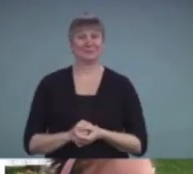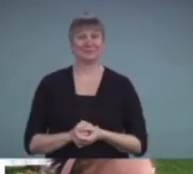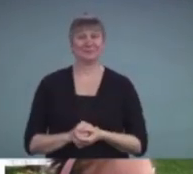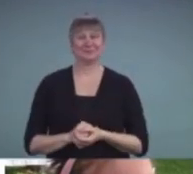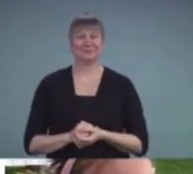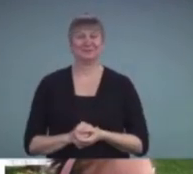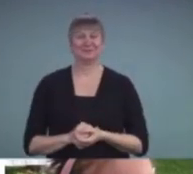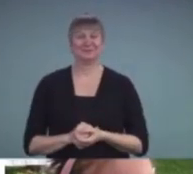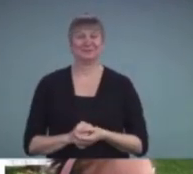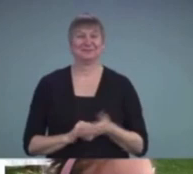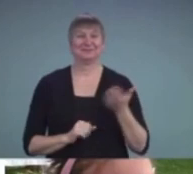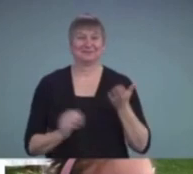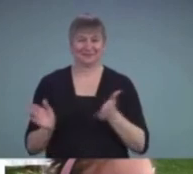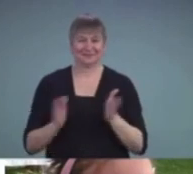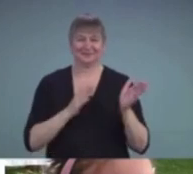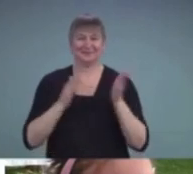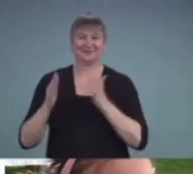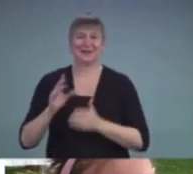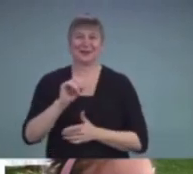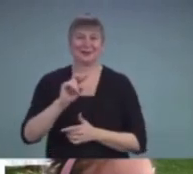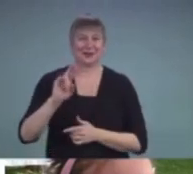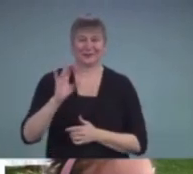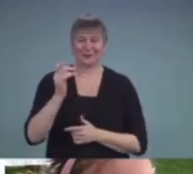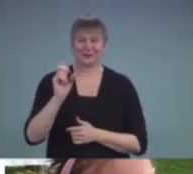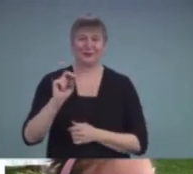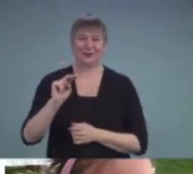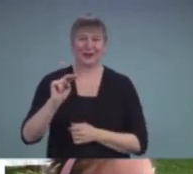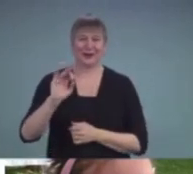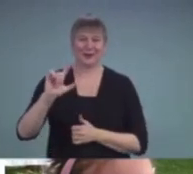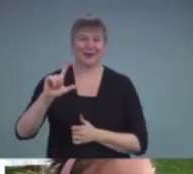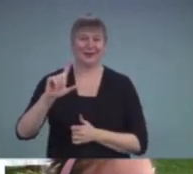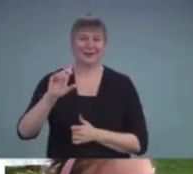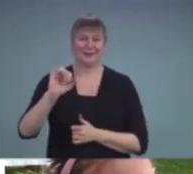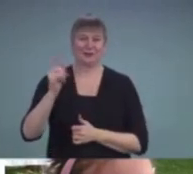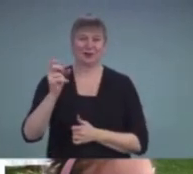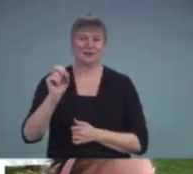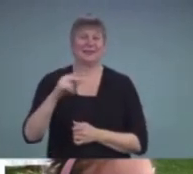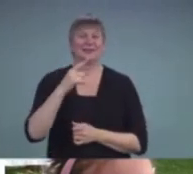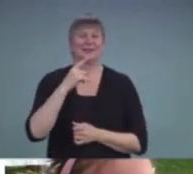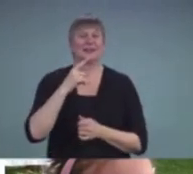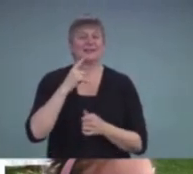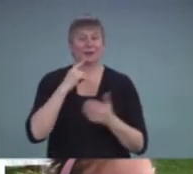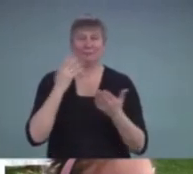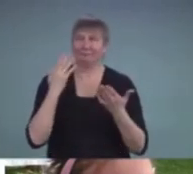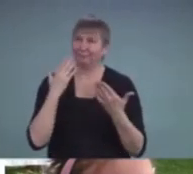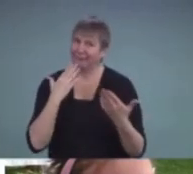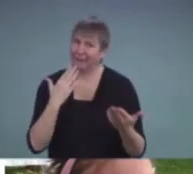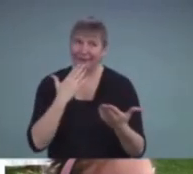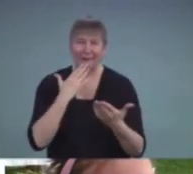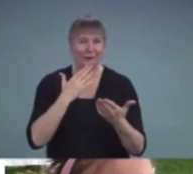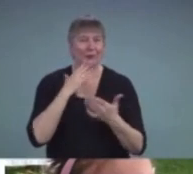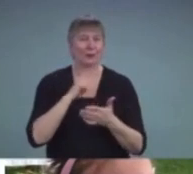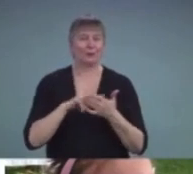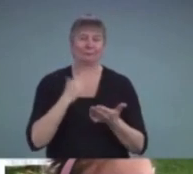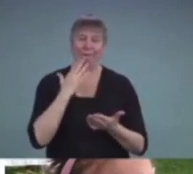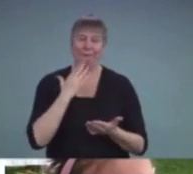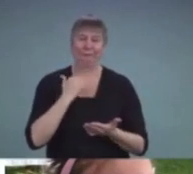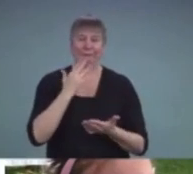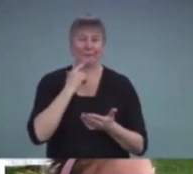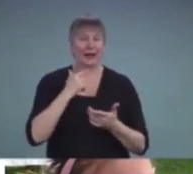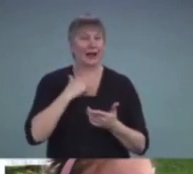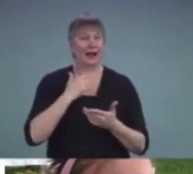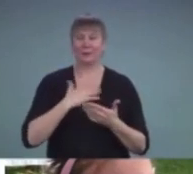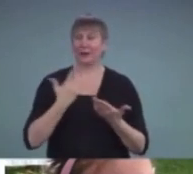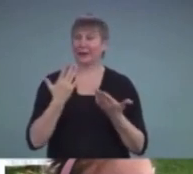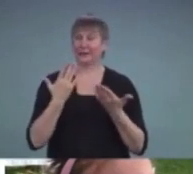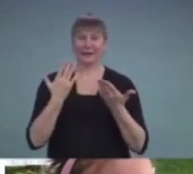Thank you. That was way too kind, and I just appreciate the opportunity to chat